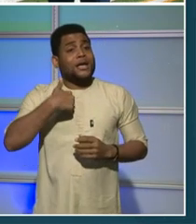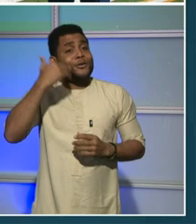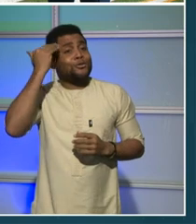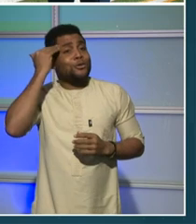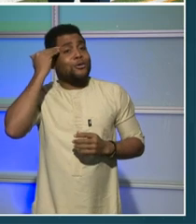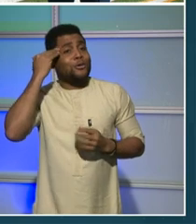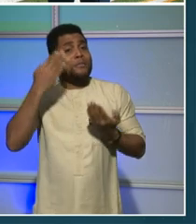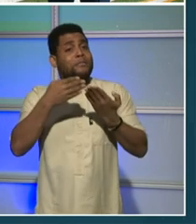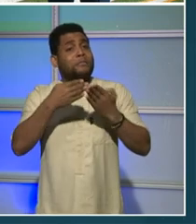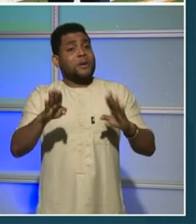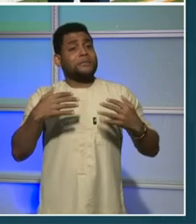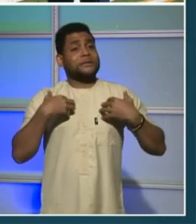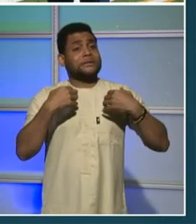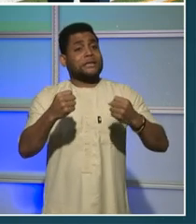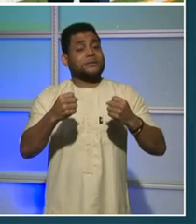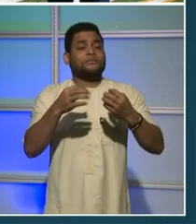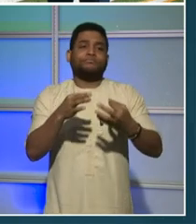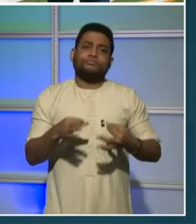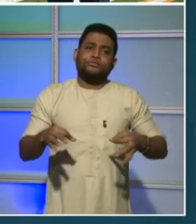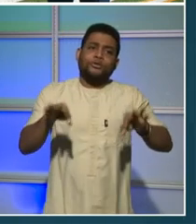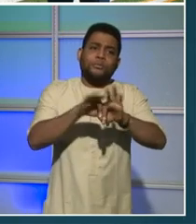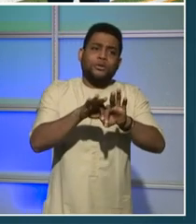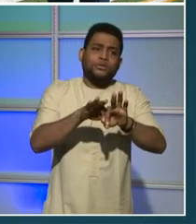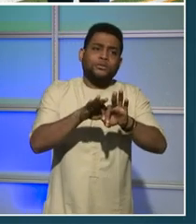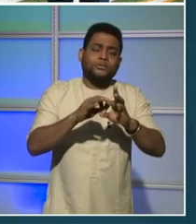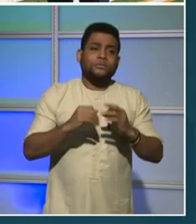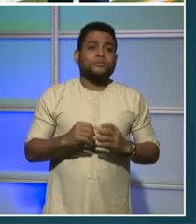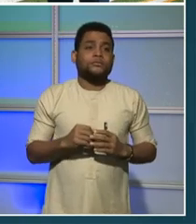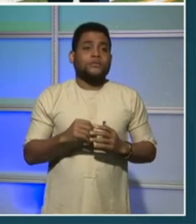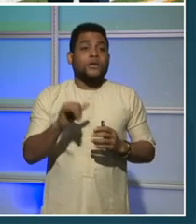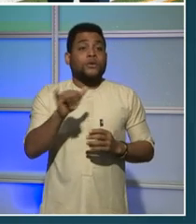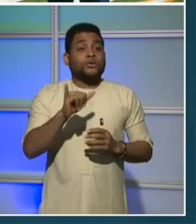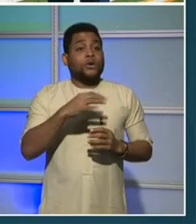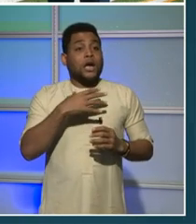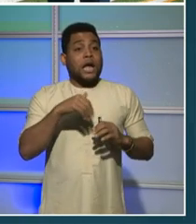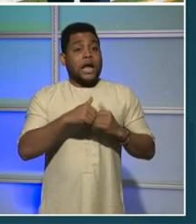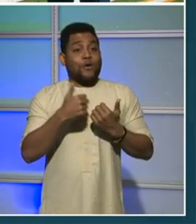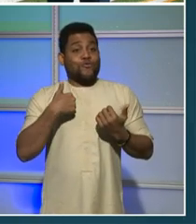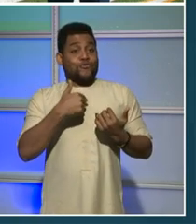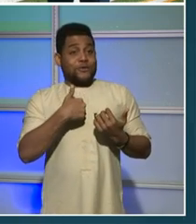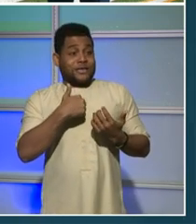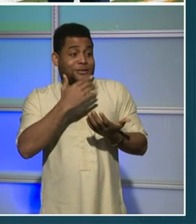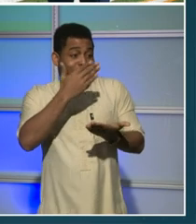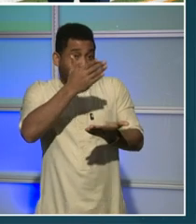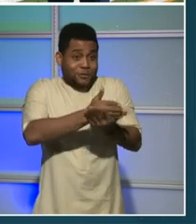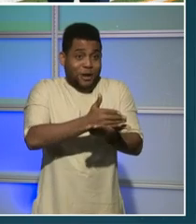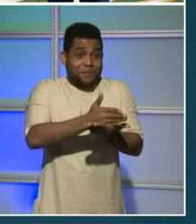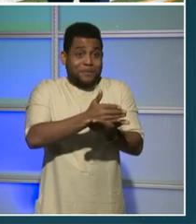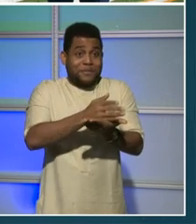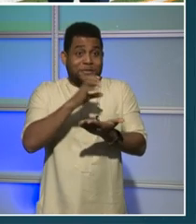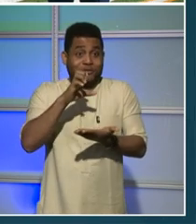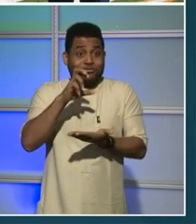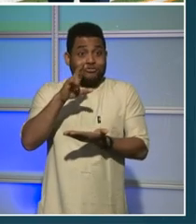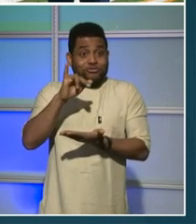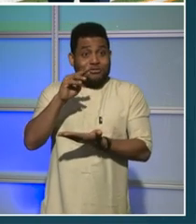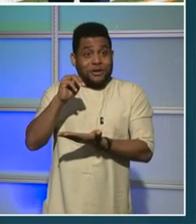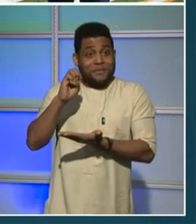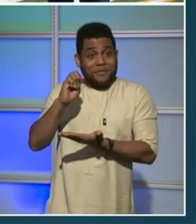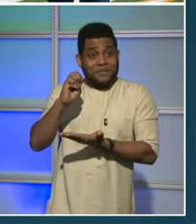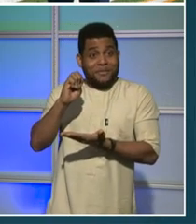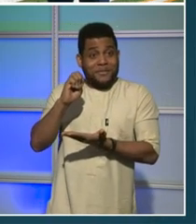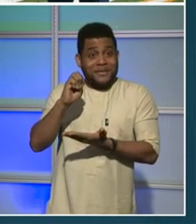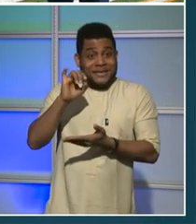to preventing crime, we also know a good system has the capacity to apply law enforcement to also prevent crime,